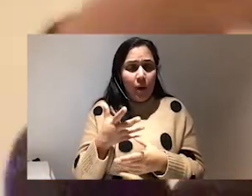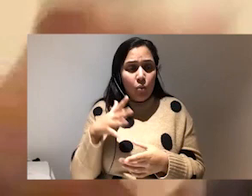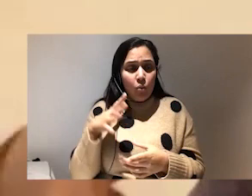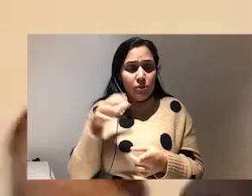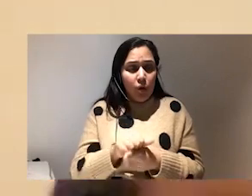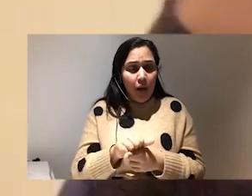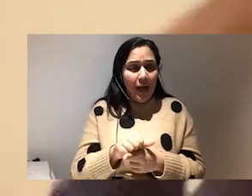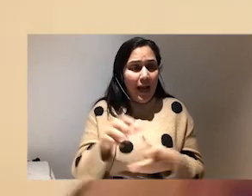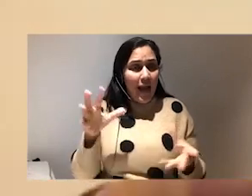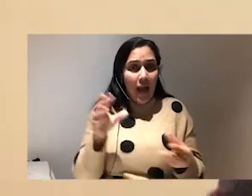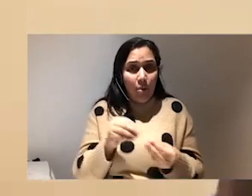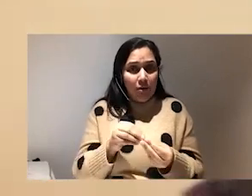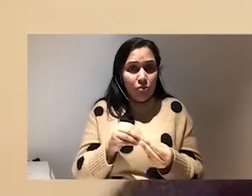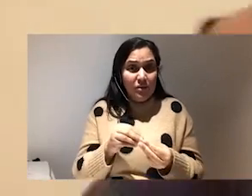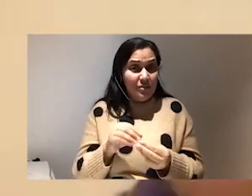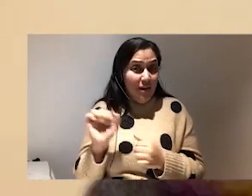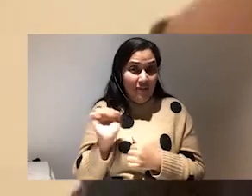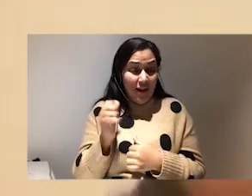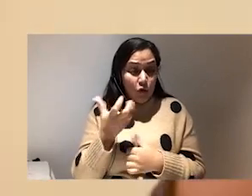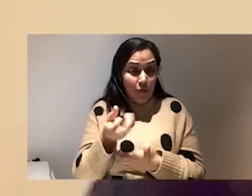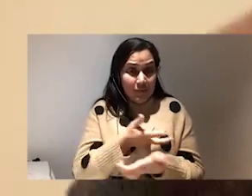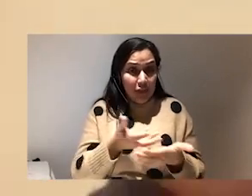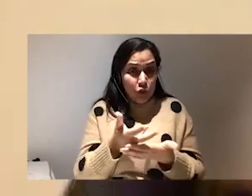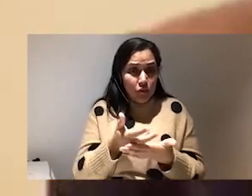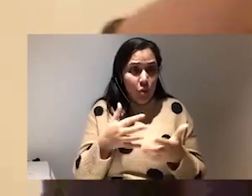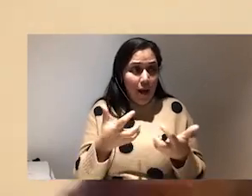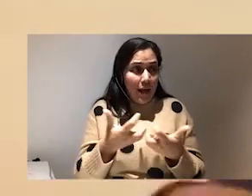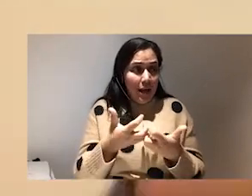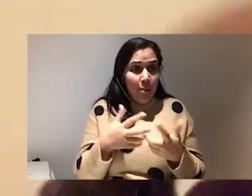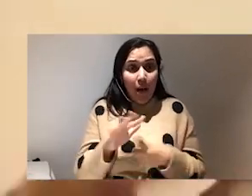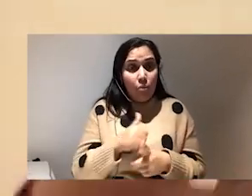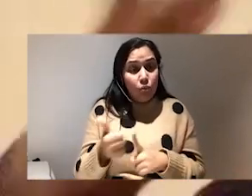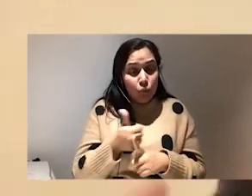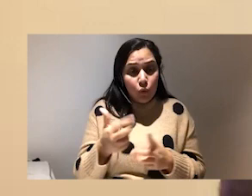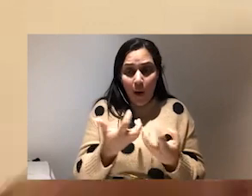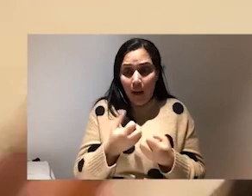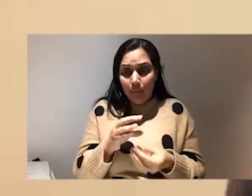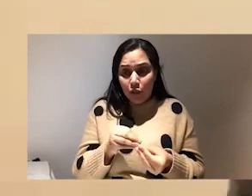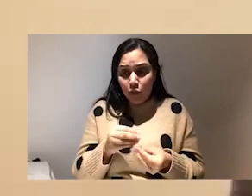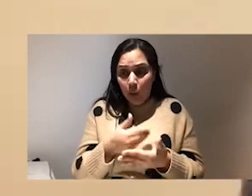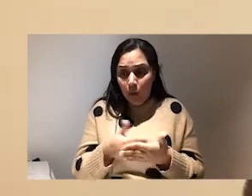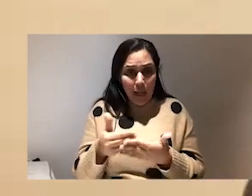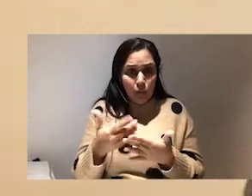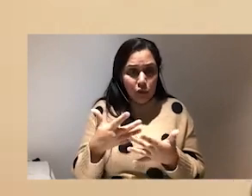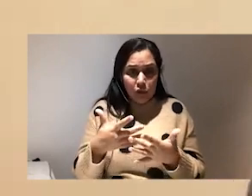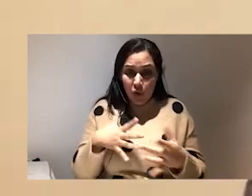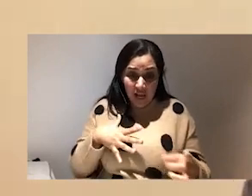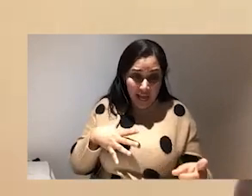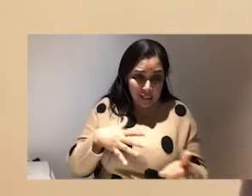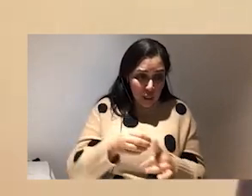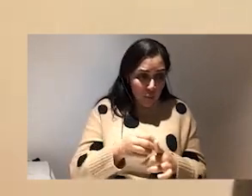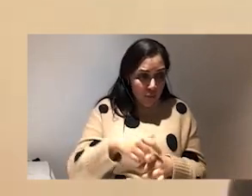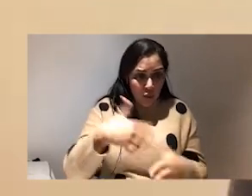haven't had a conversation around online abuse, and how much our language is not catching up with the harms that we're seeing online because we've